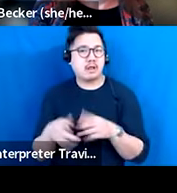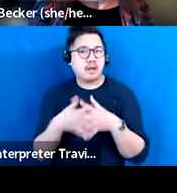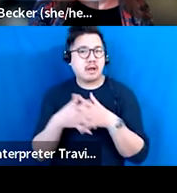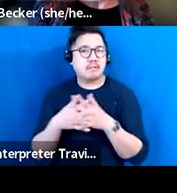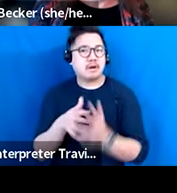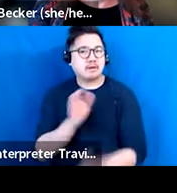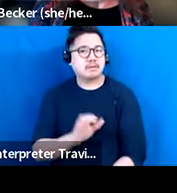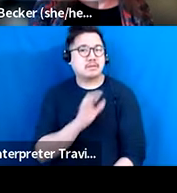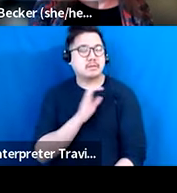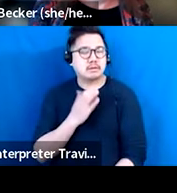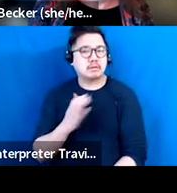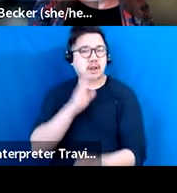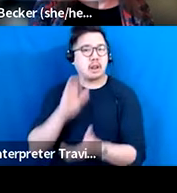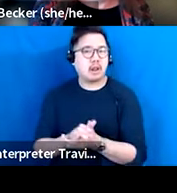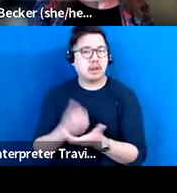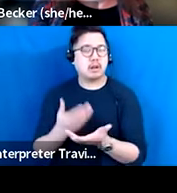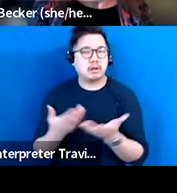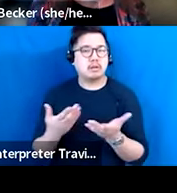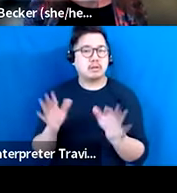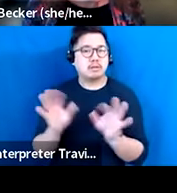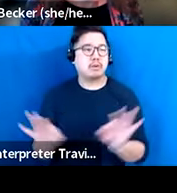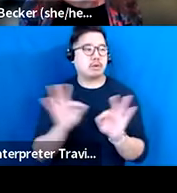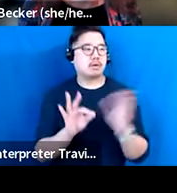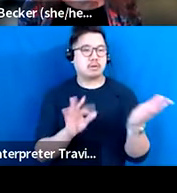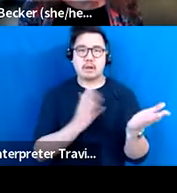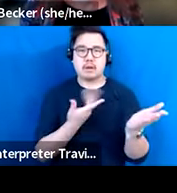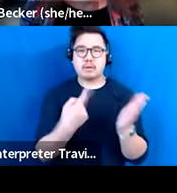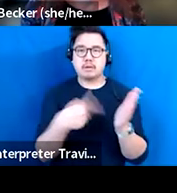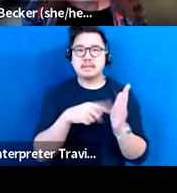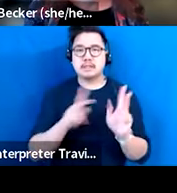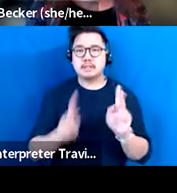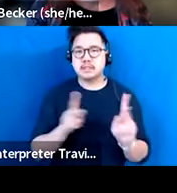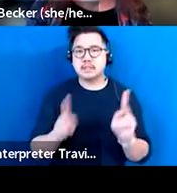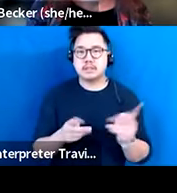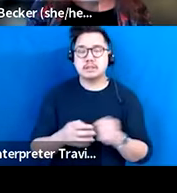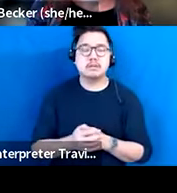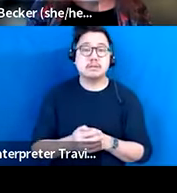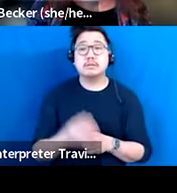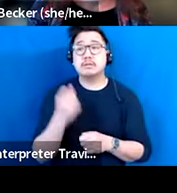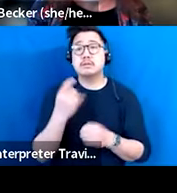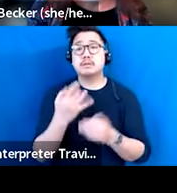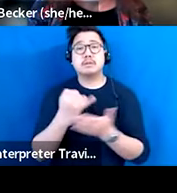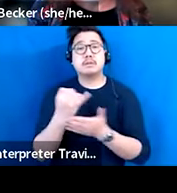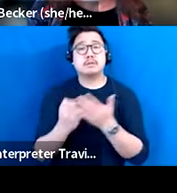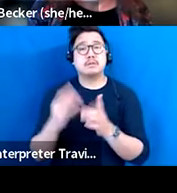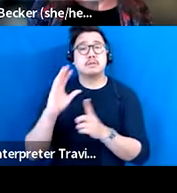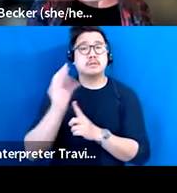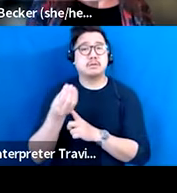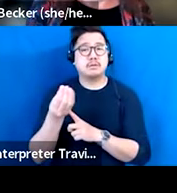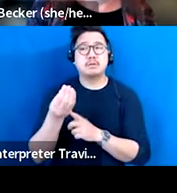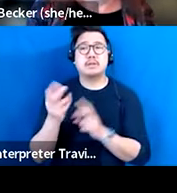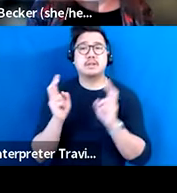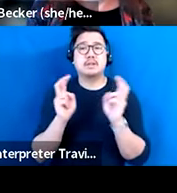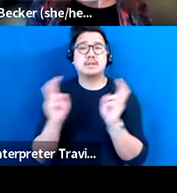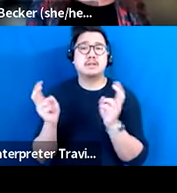agree to and participating in that system and arts and cultural issues tend to be the most bipartisan issues that